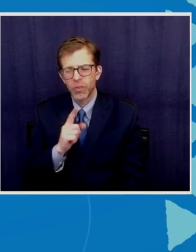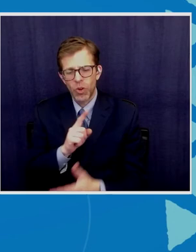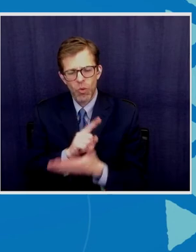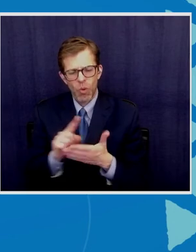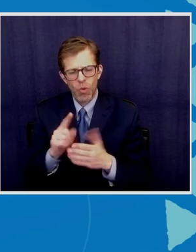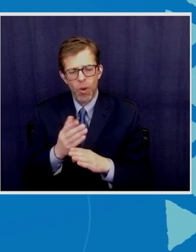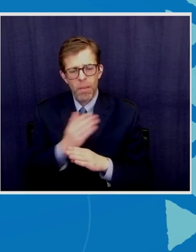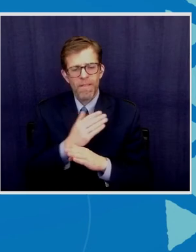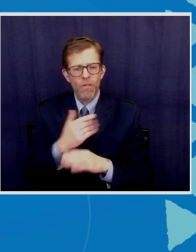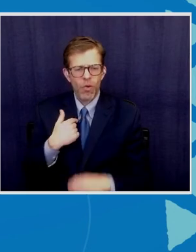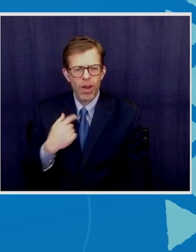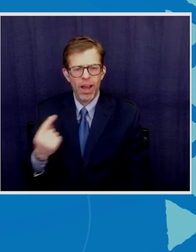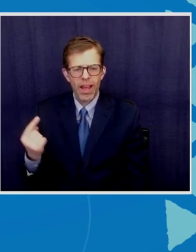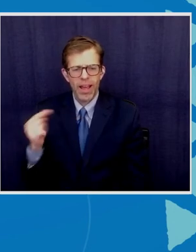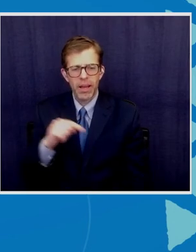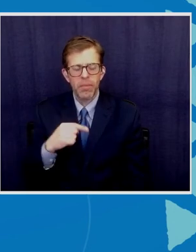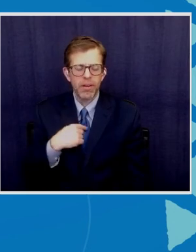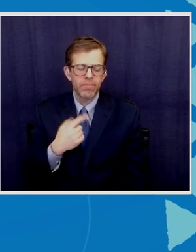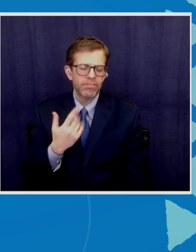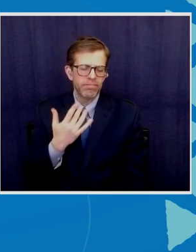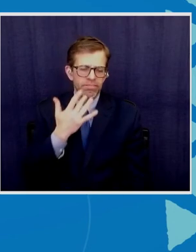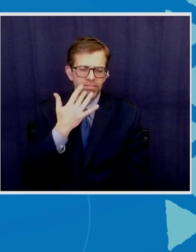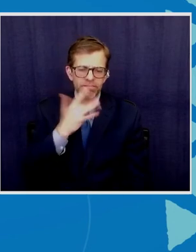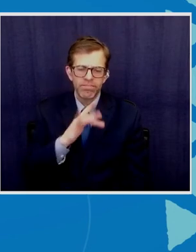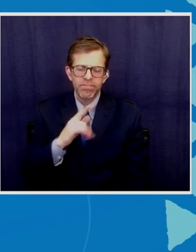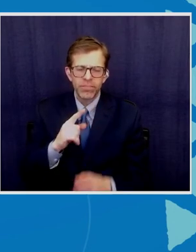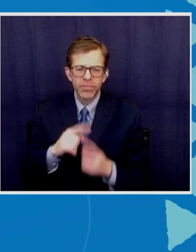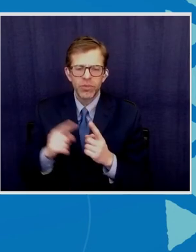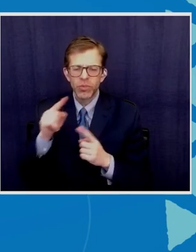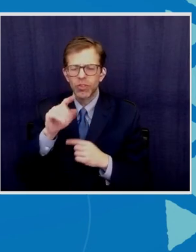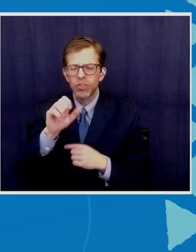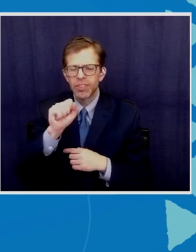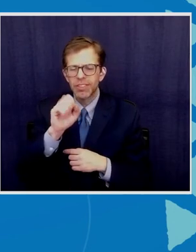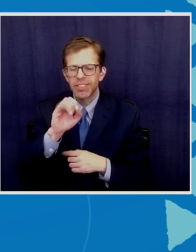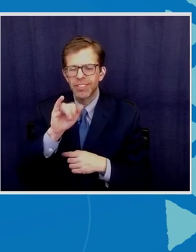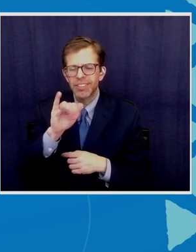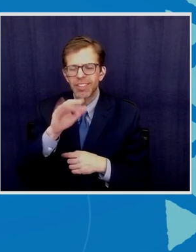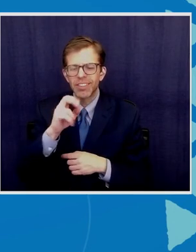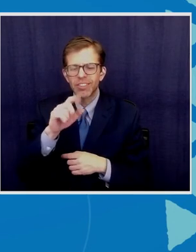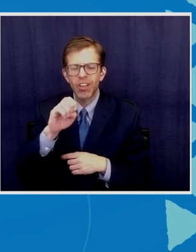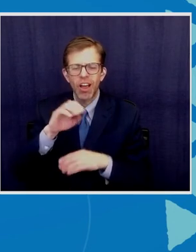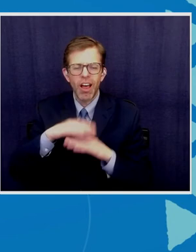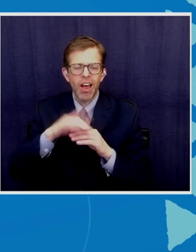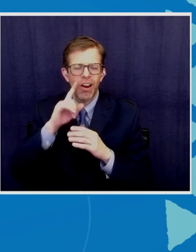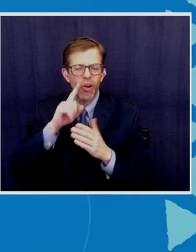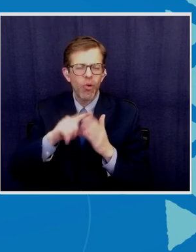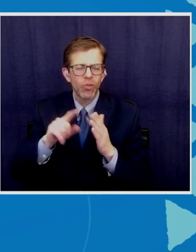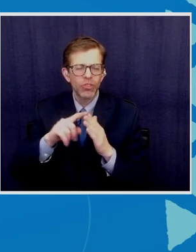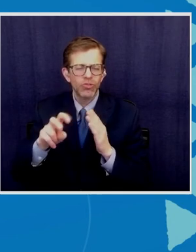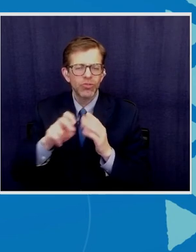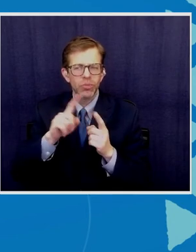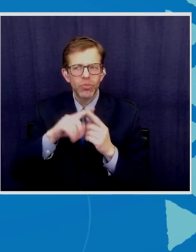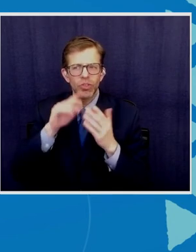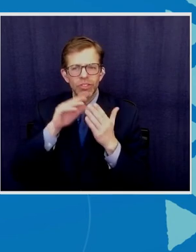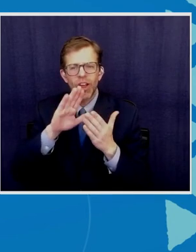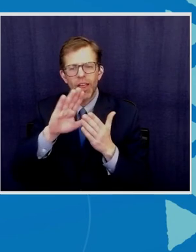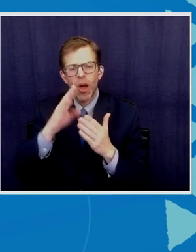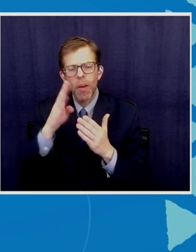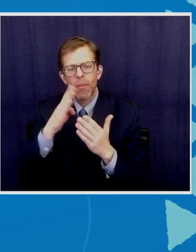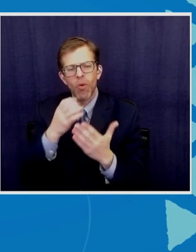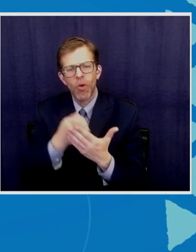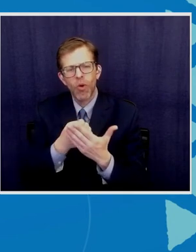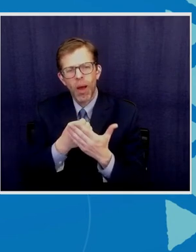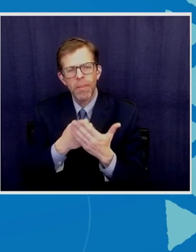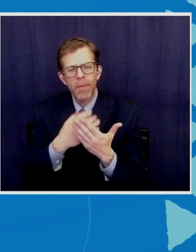the privilege of traveling to seychelles on a research trip just to study their blue economy strategies and they